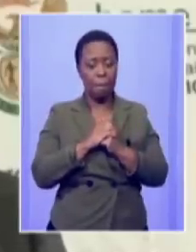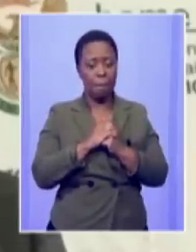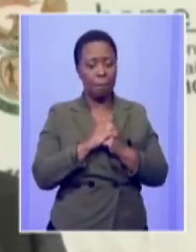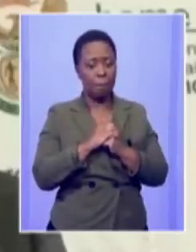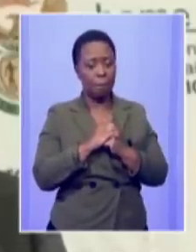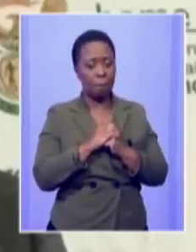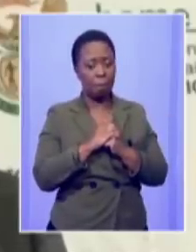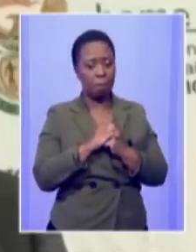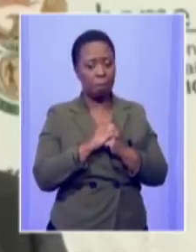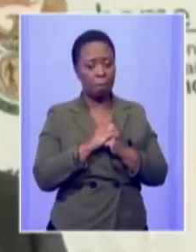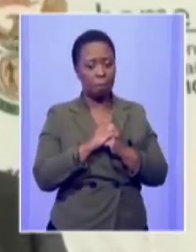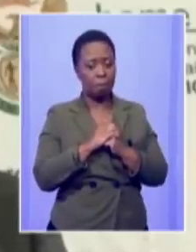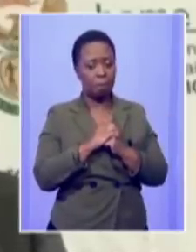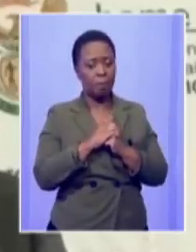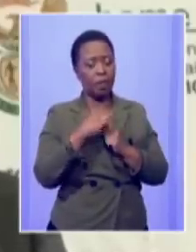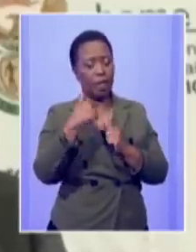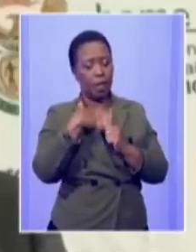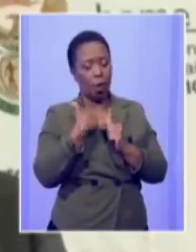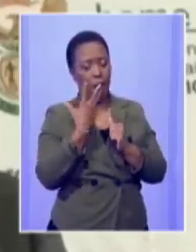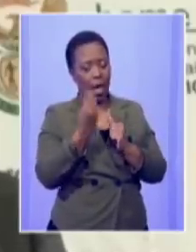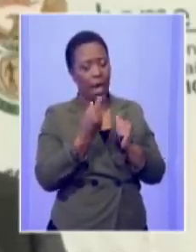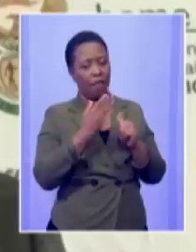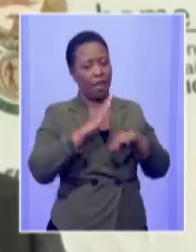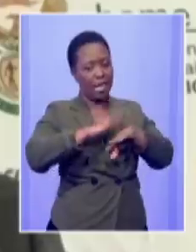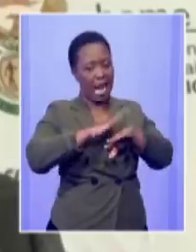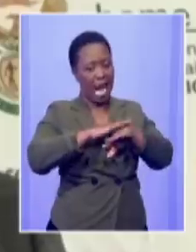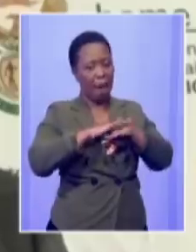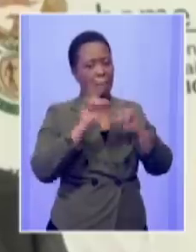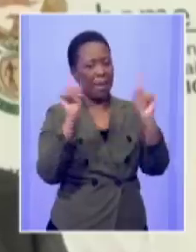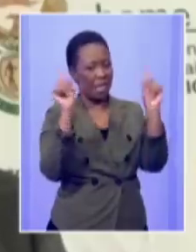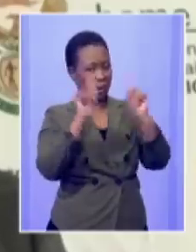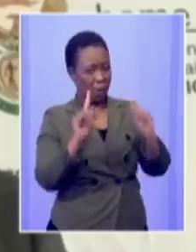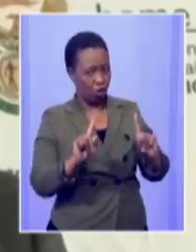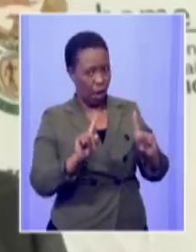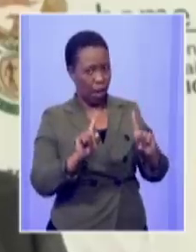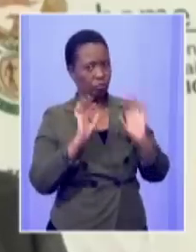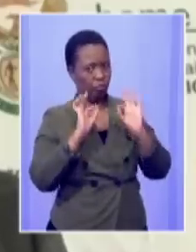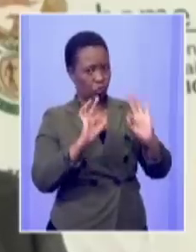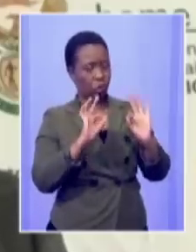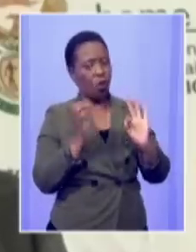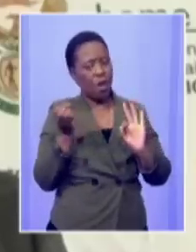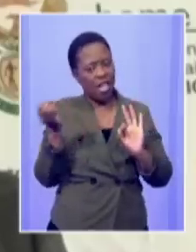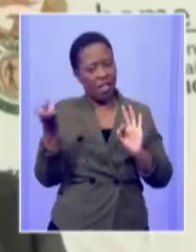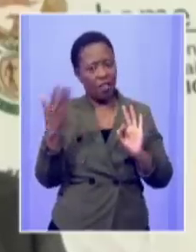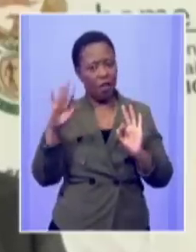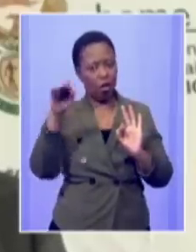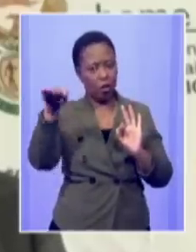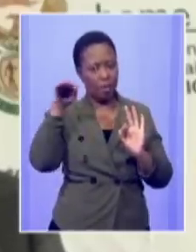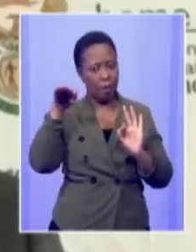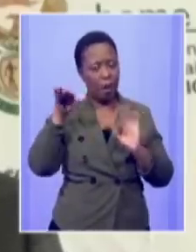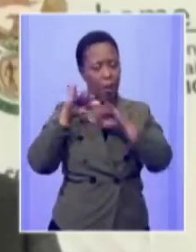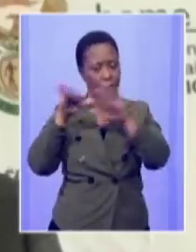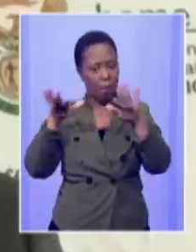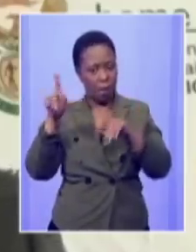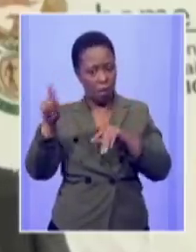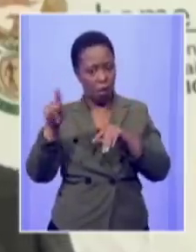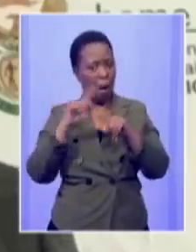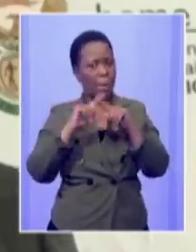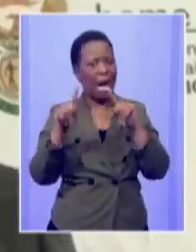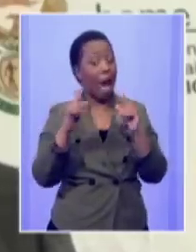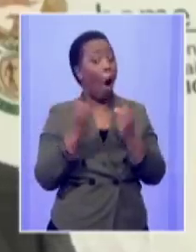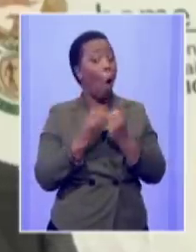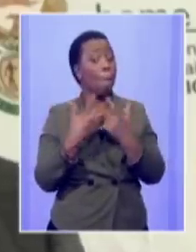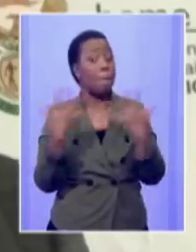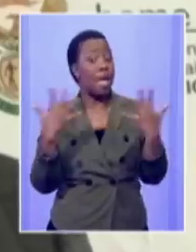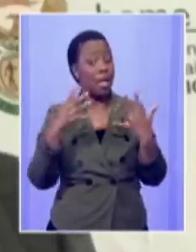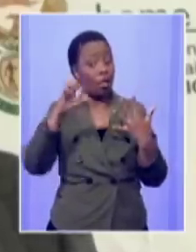a special dispensation which was given to zimbabweans i did not bring the figures of how many zimbabweans